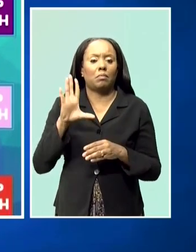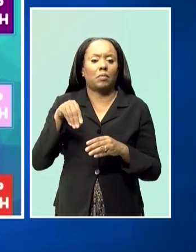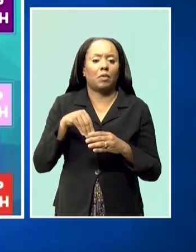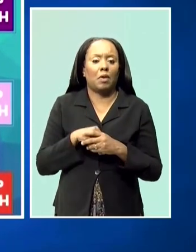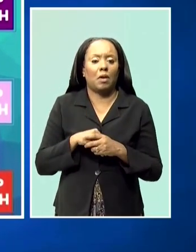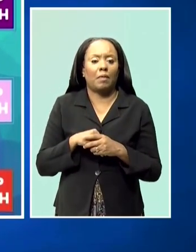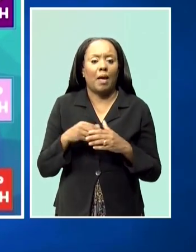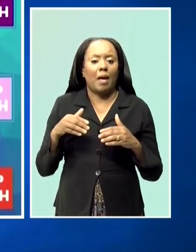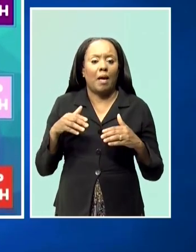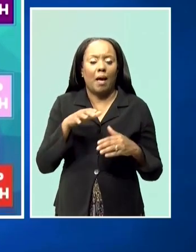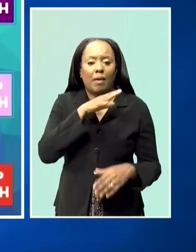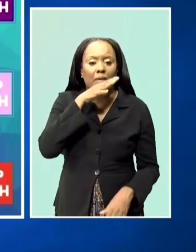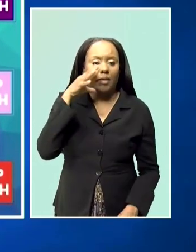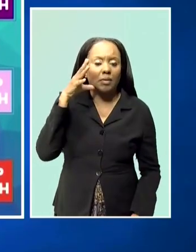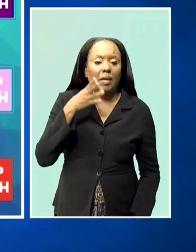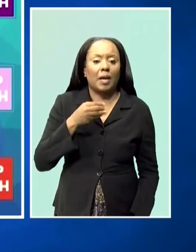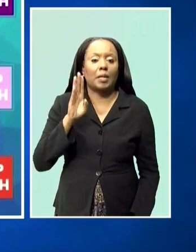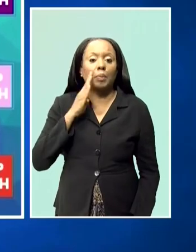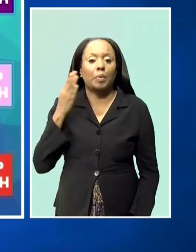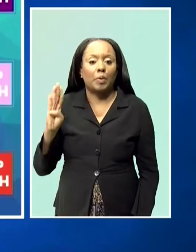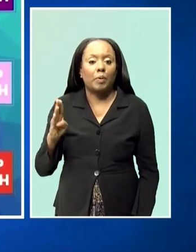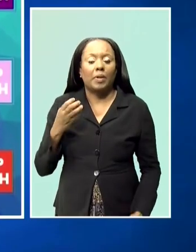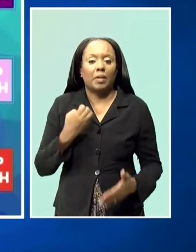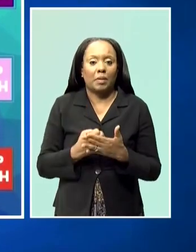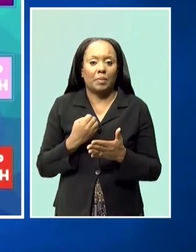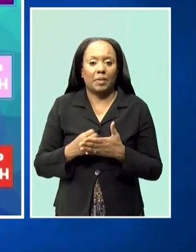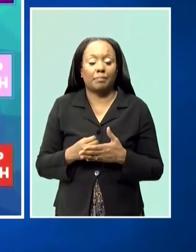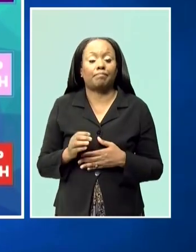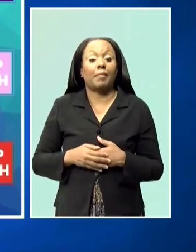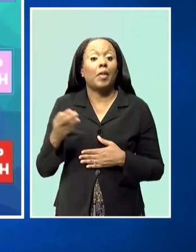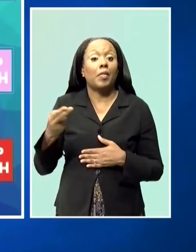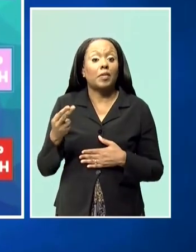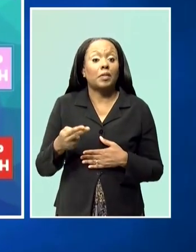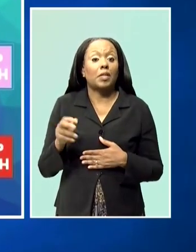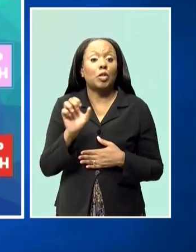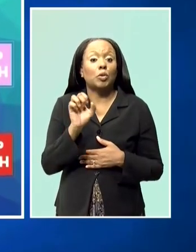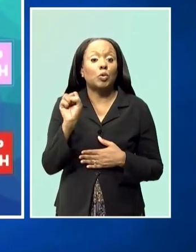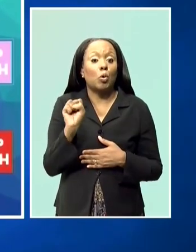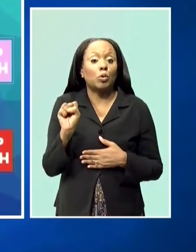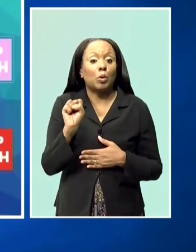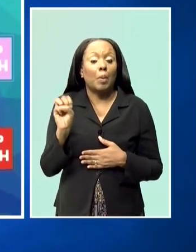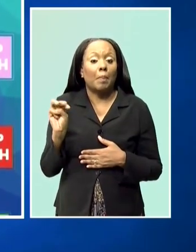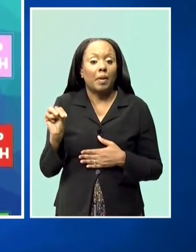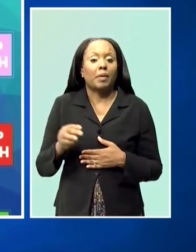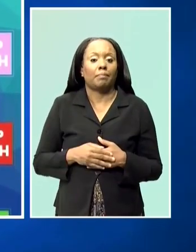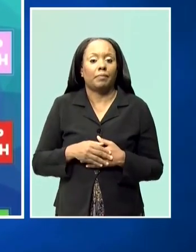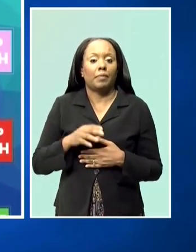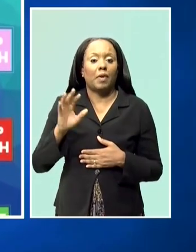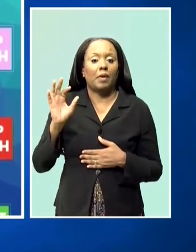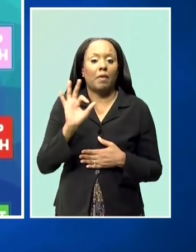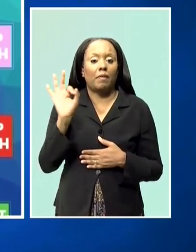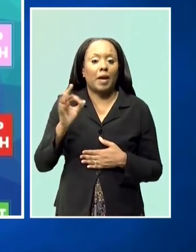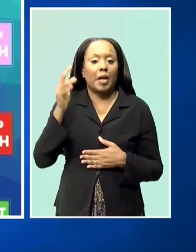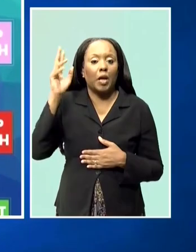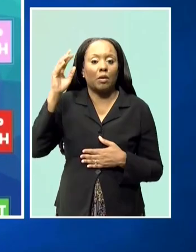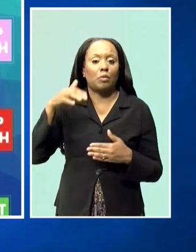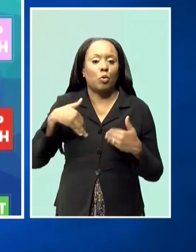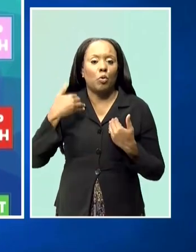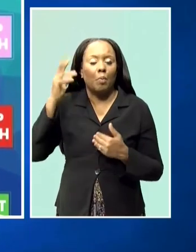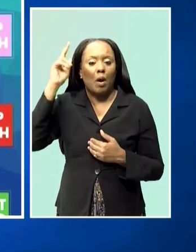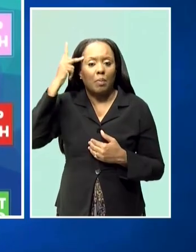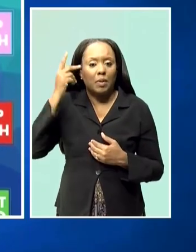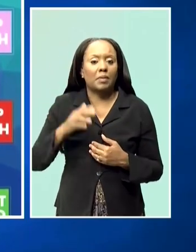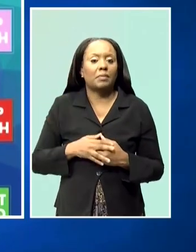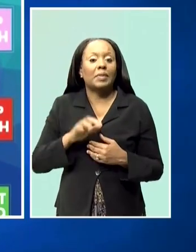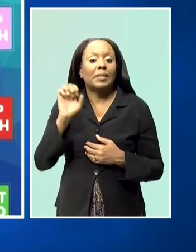and the blue economy. Thursday will be the social media takeover event, Friday, the Youth Parliament debate, Saturday, the Youth and